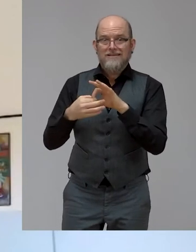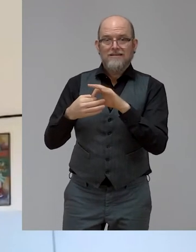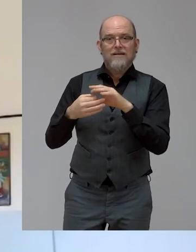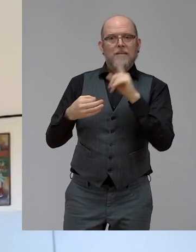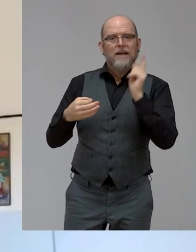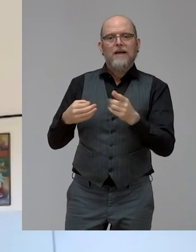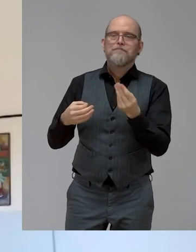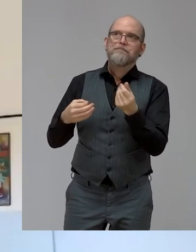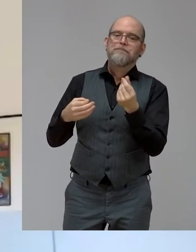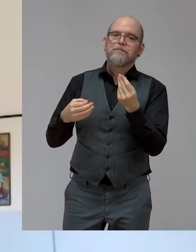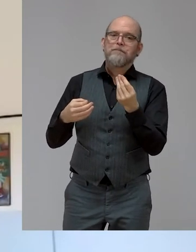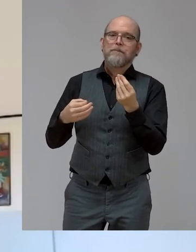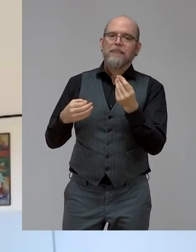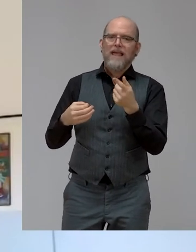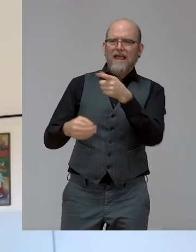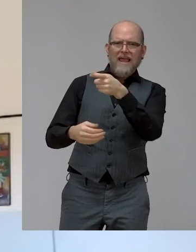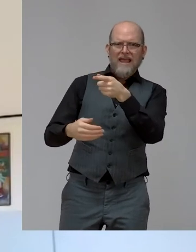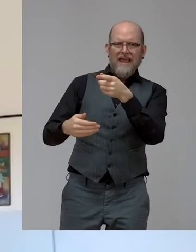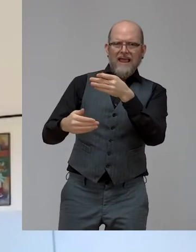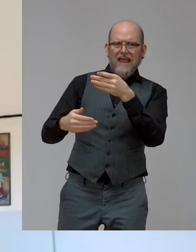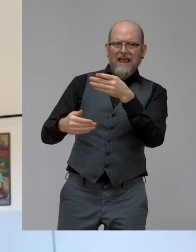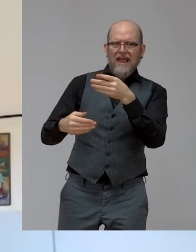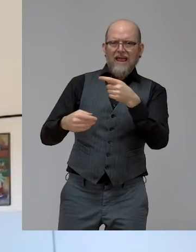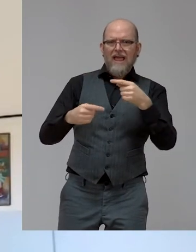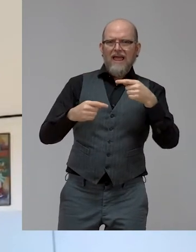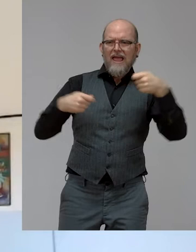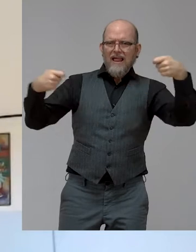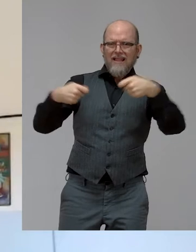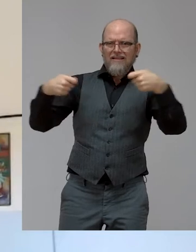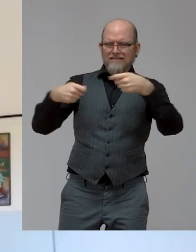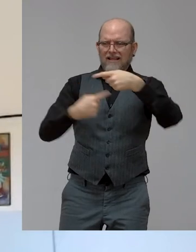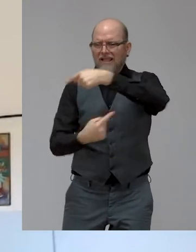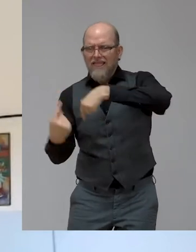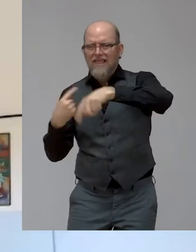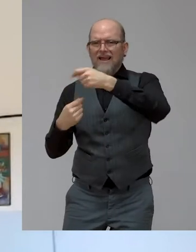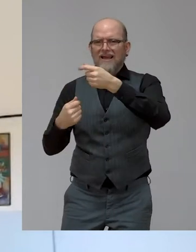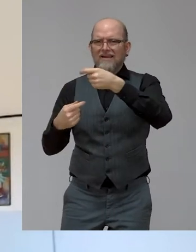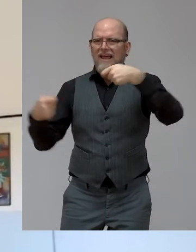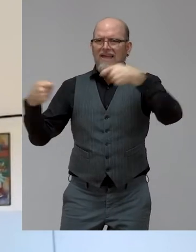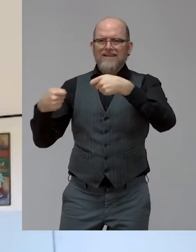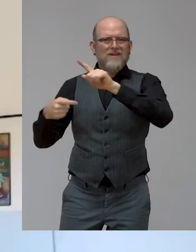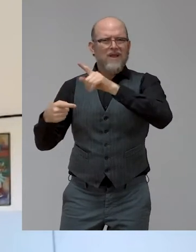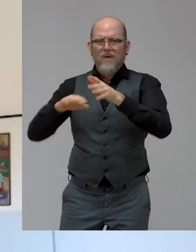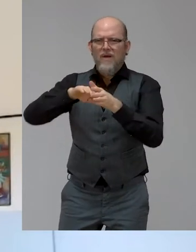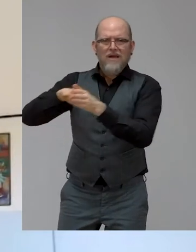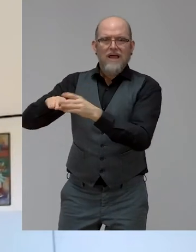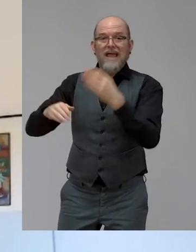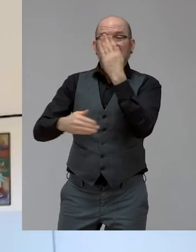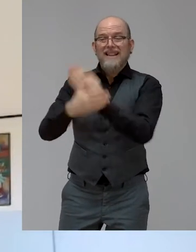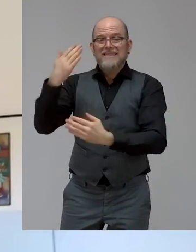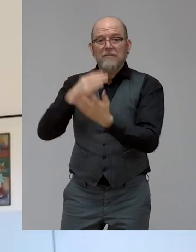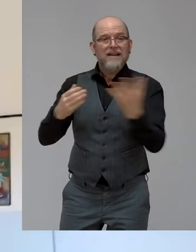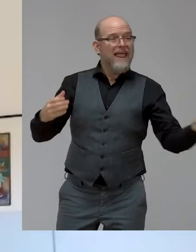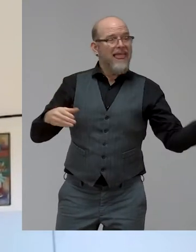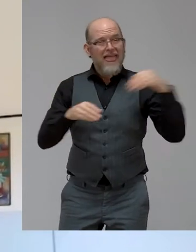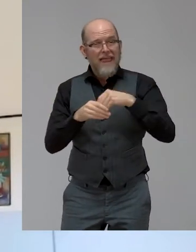or the risk mitigation around disability inclusion. Disability inclusion is something that needs to be in every organization.